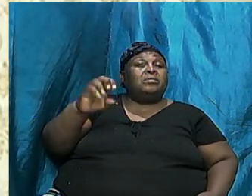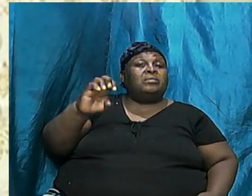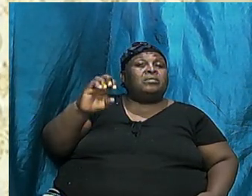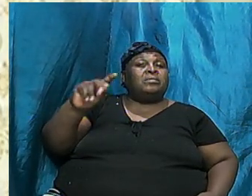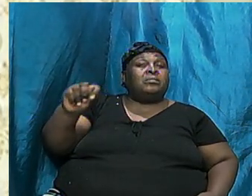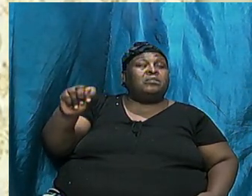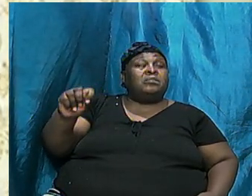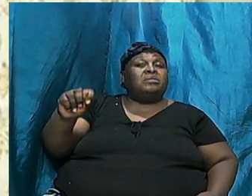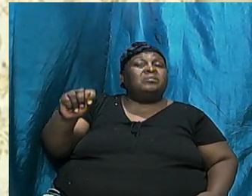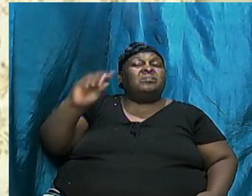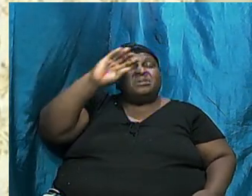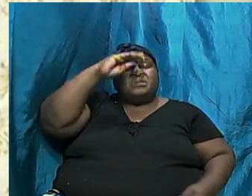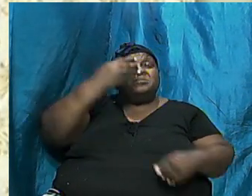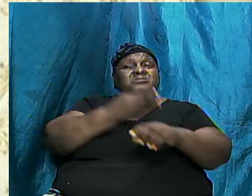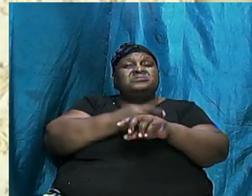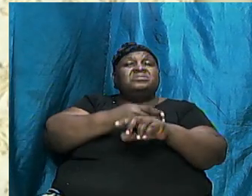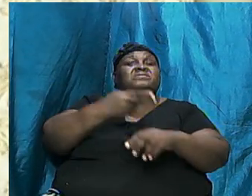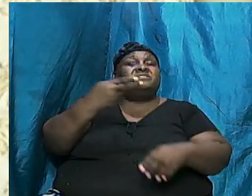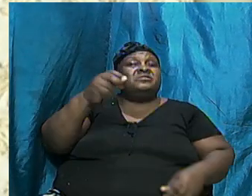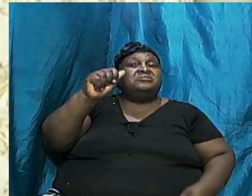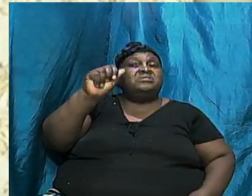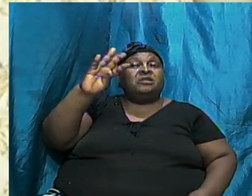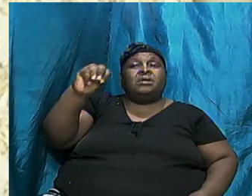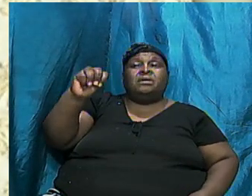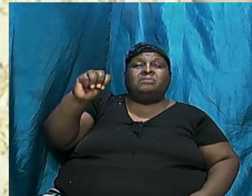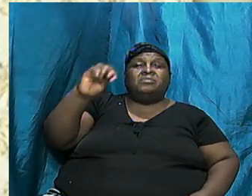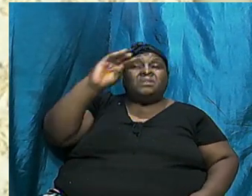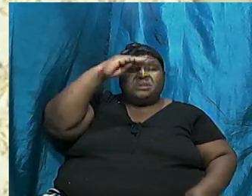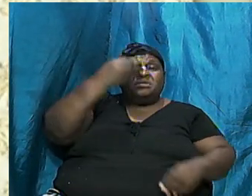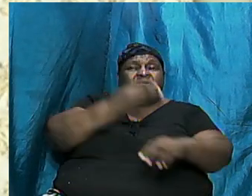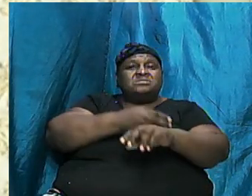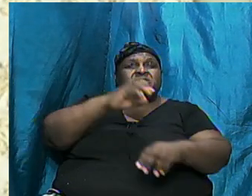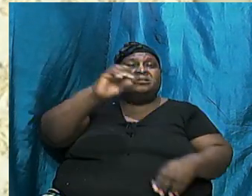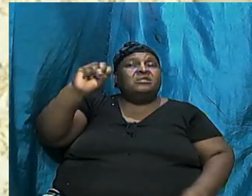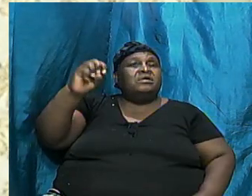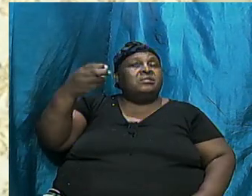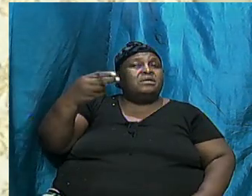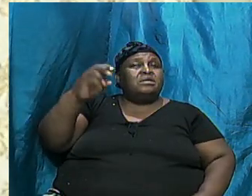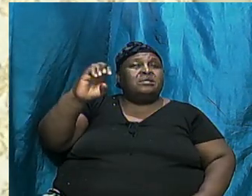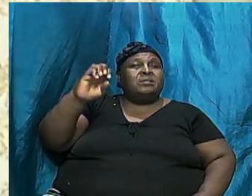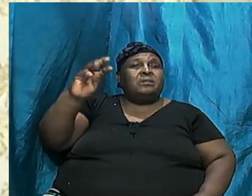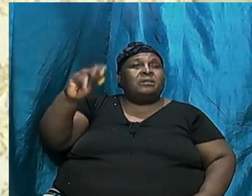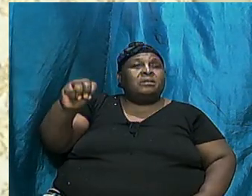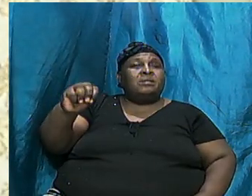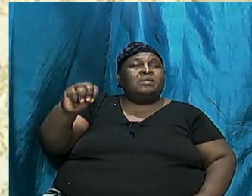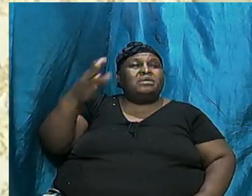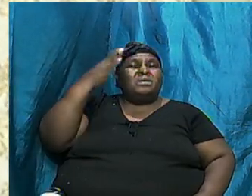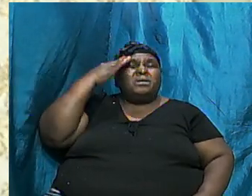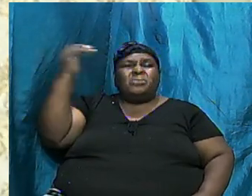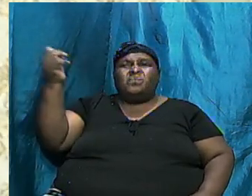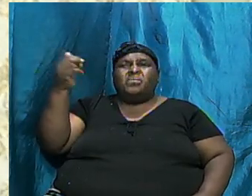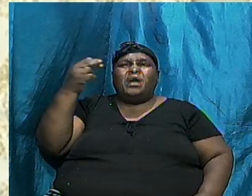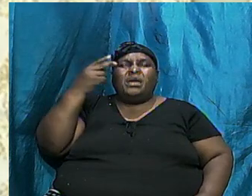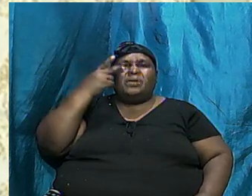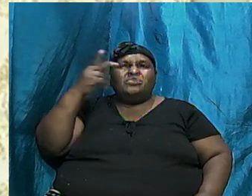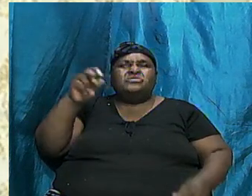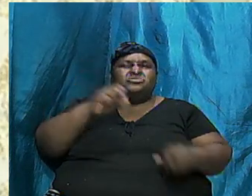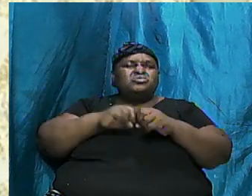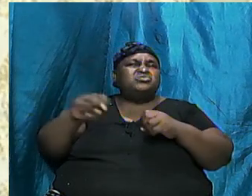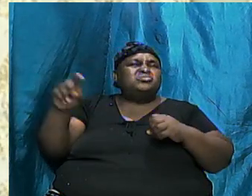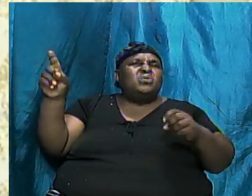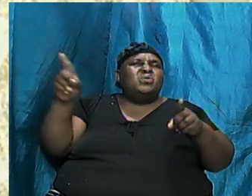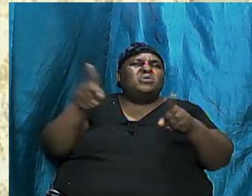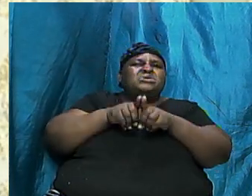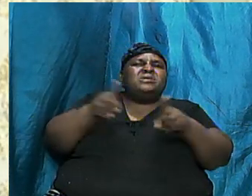son of Ham, why do we all look so different? Why is it that